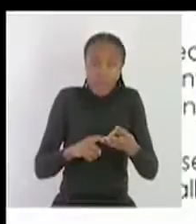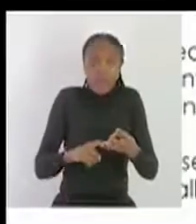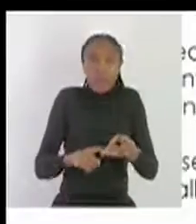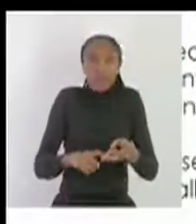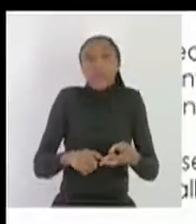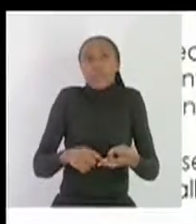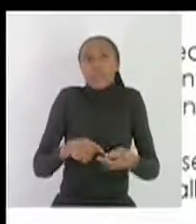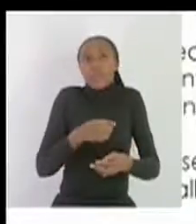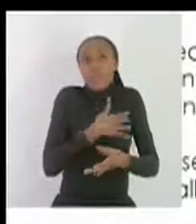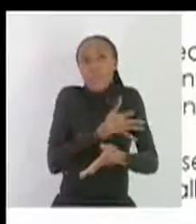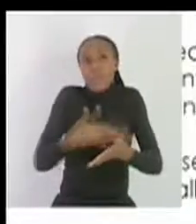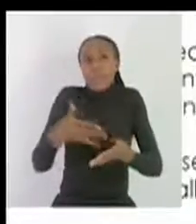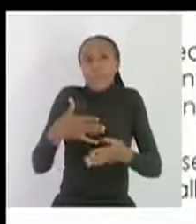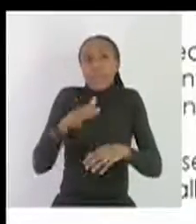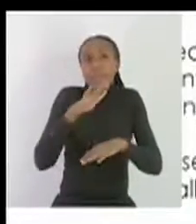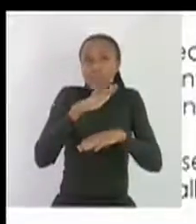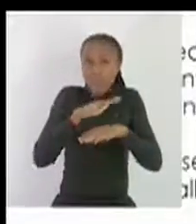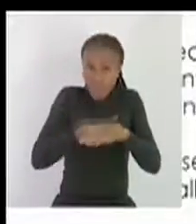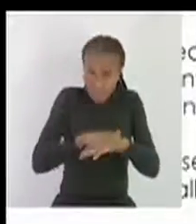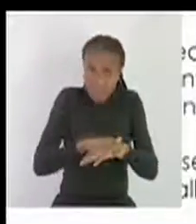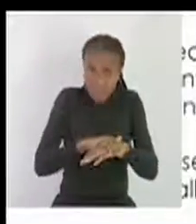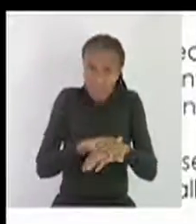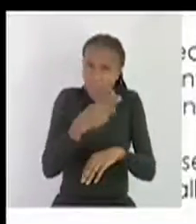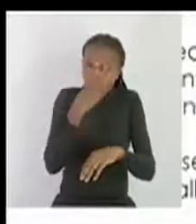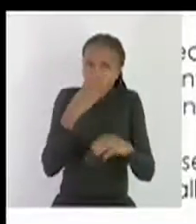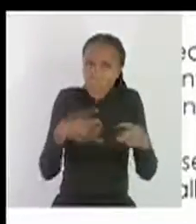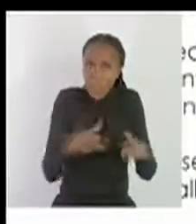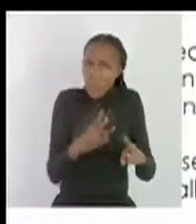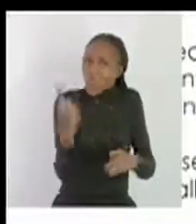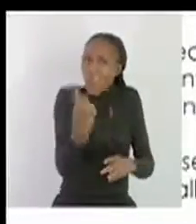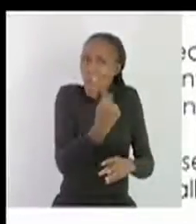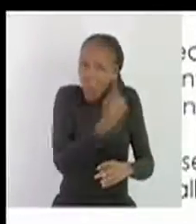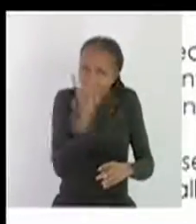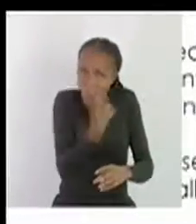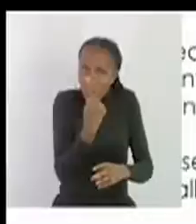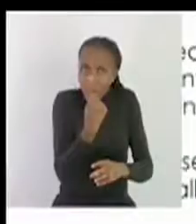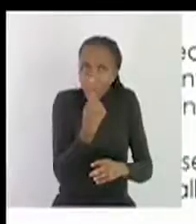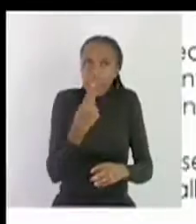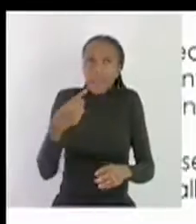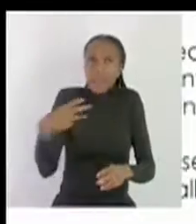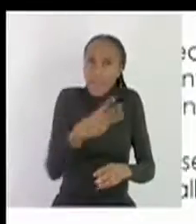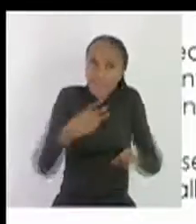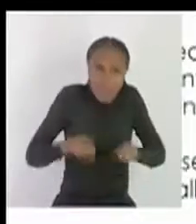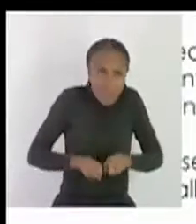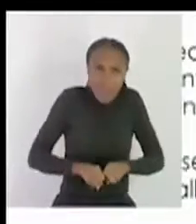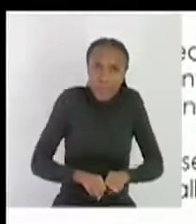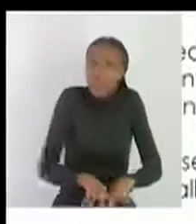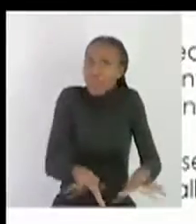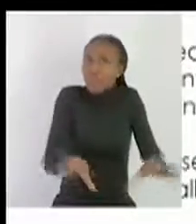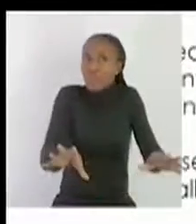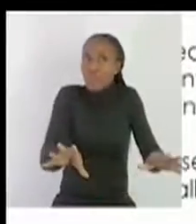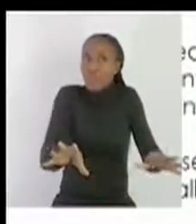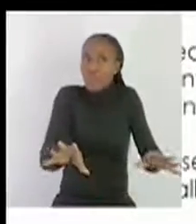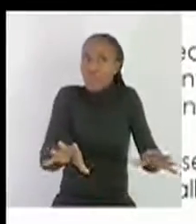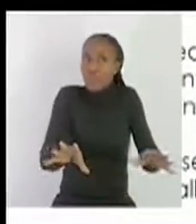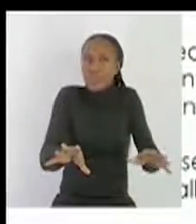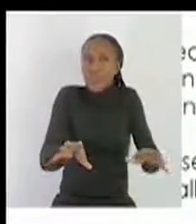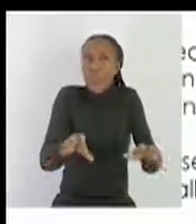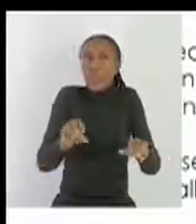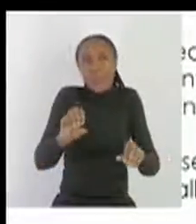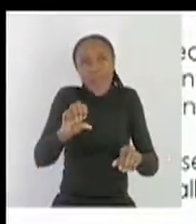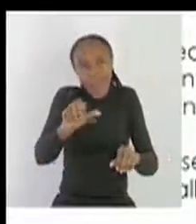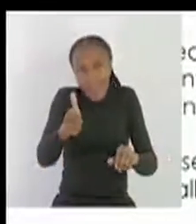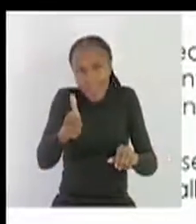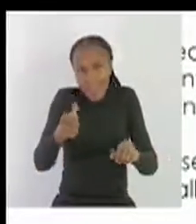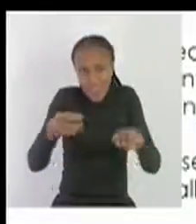the last one that we have looked at we say that it transmits through sexual intercourse and then the different ways in which